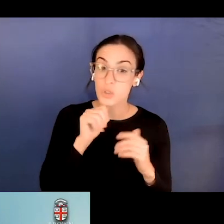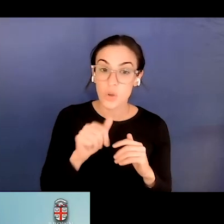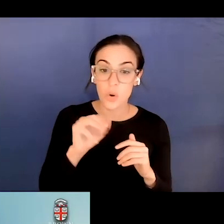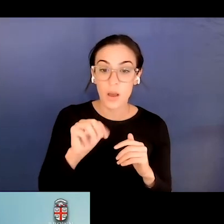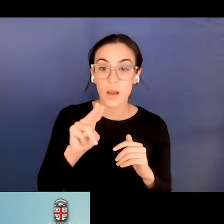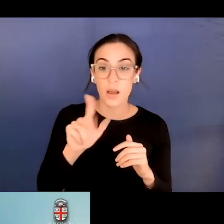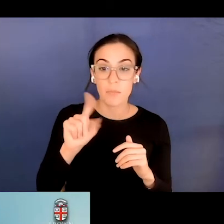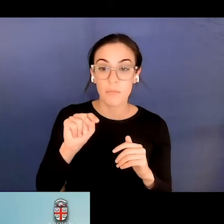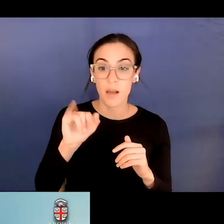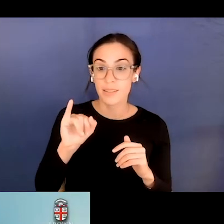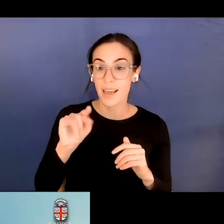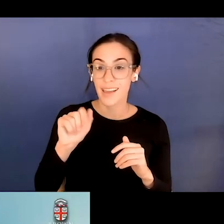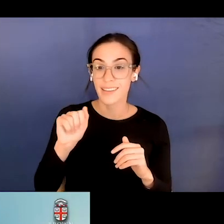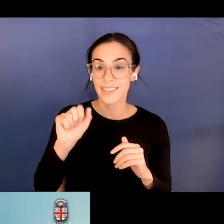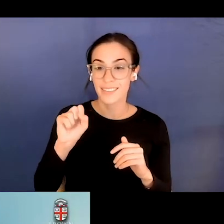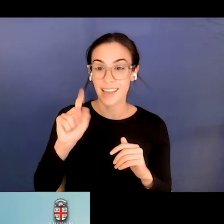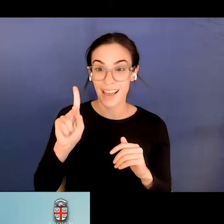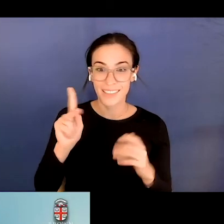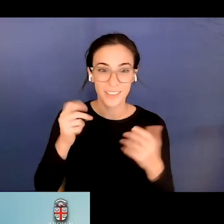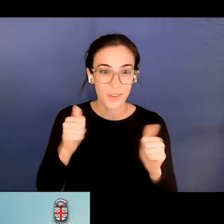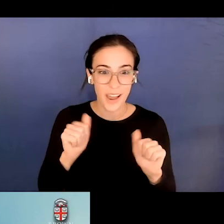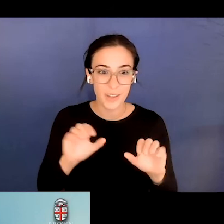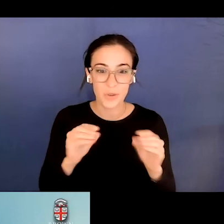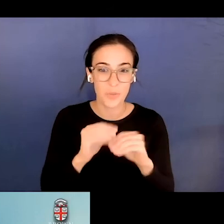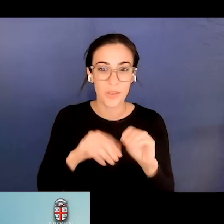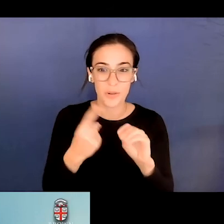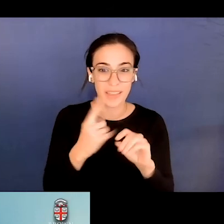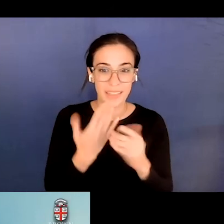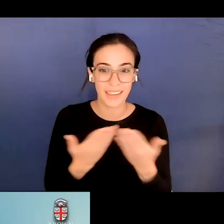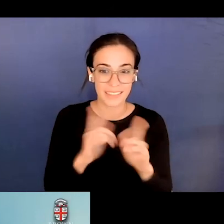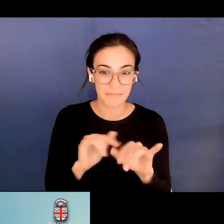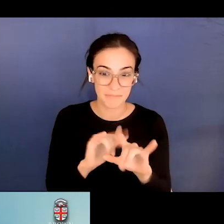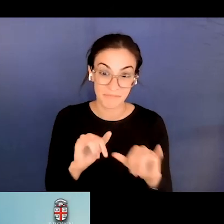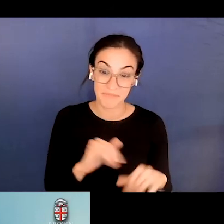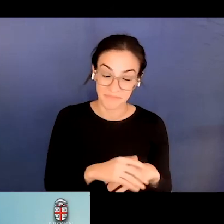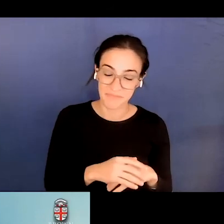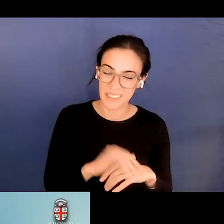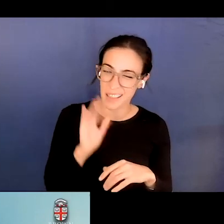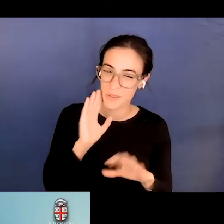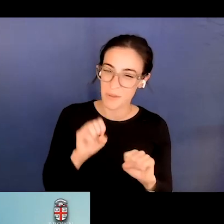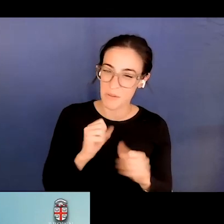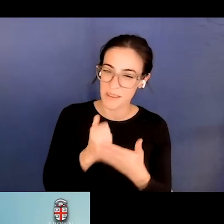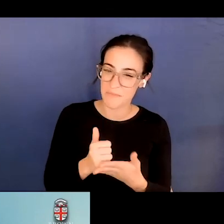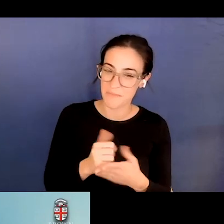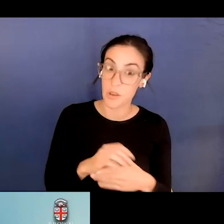Yeah. Let's see. I, see. Stefan, did you write something else?